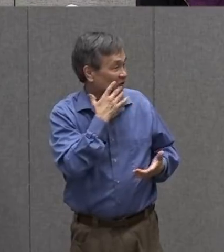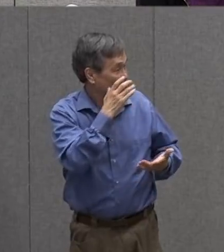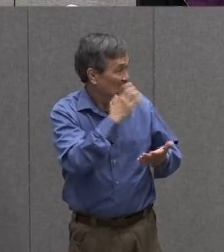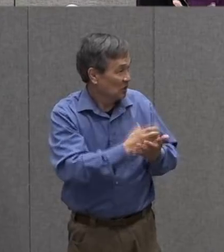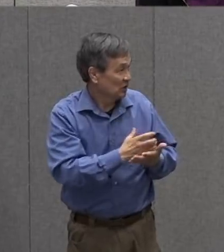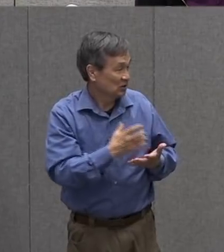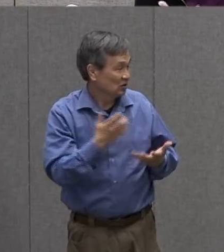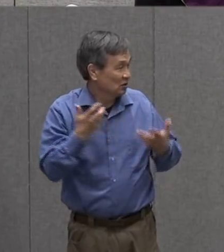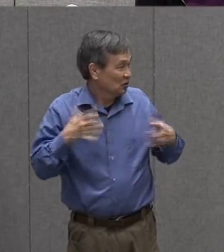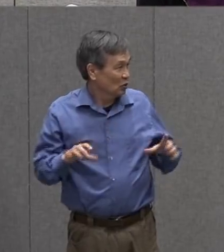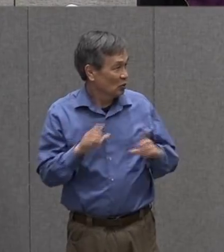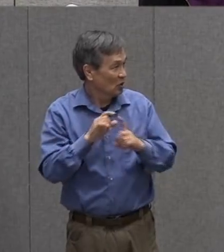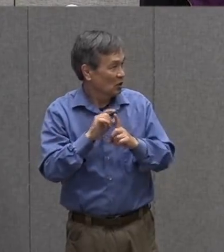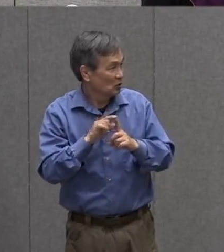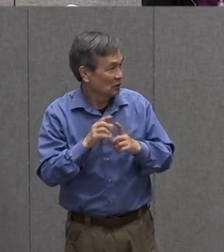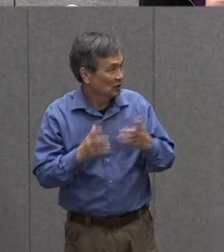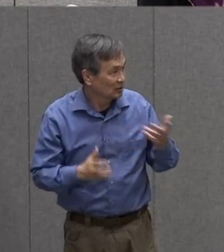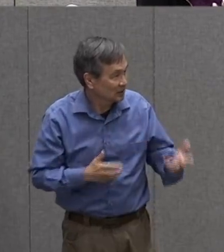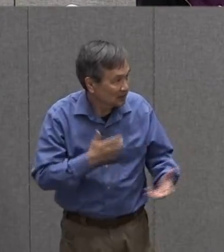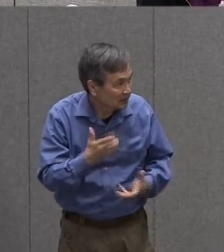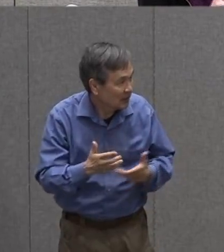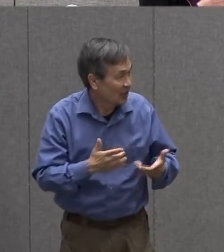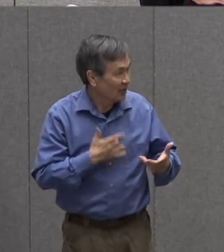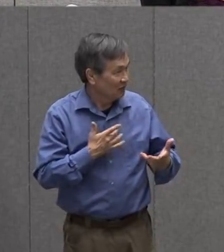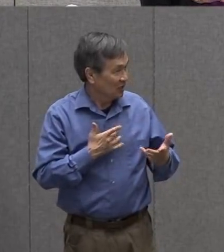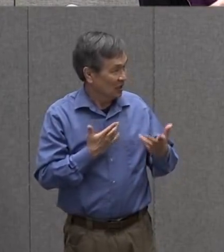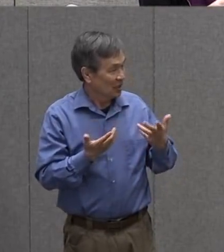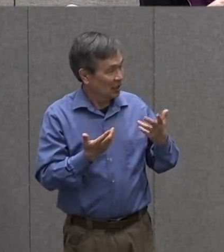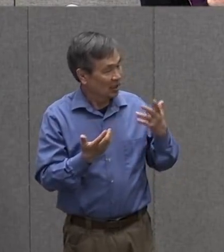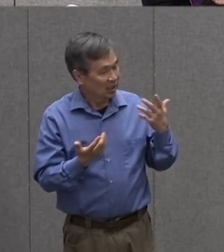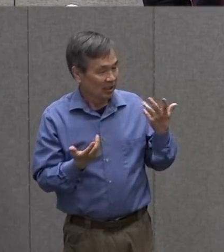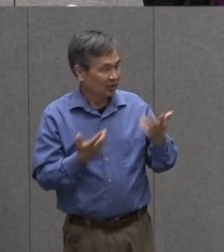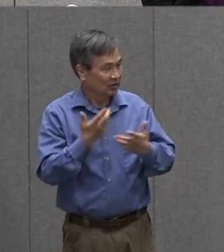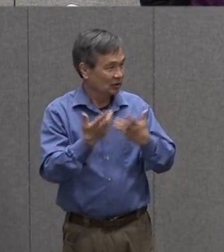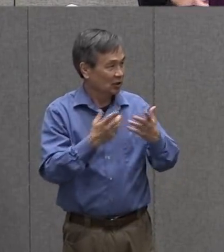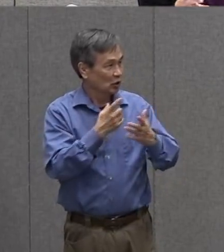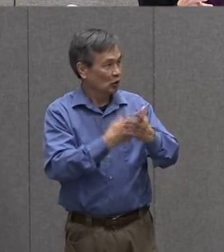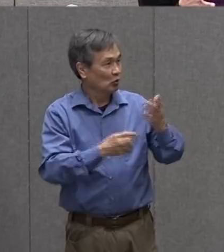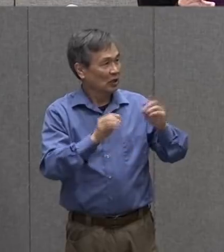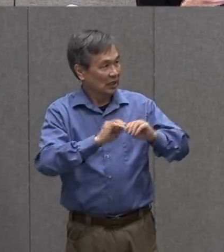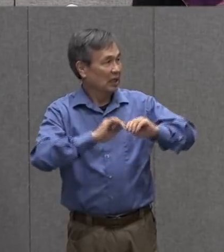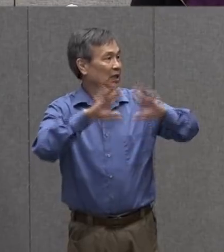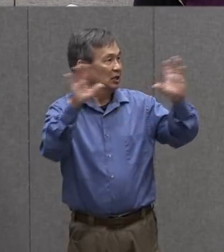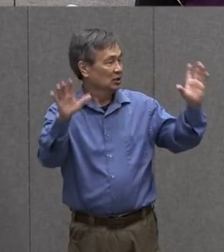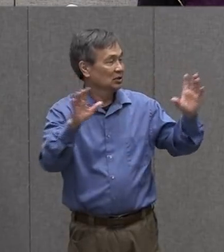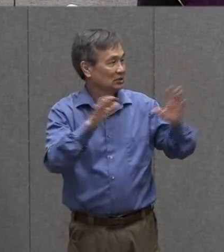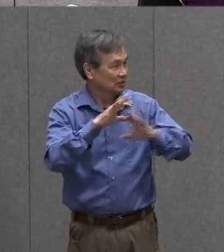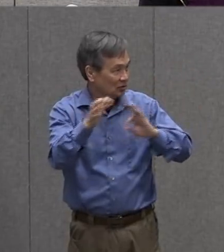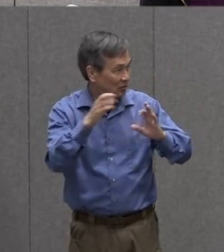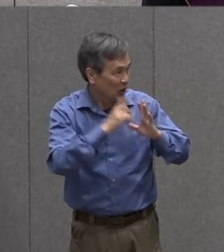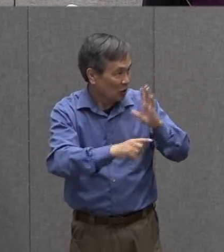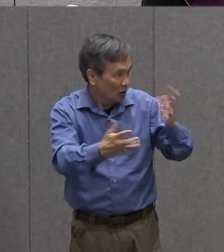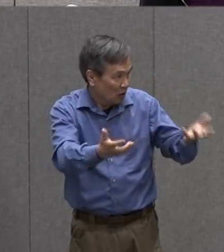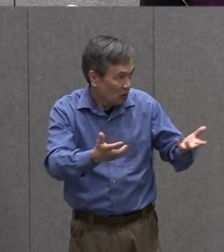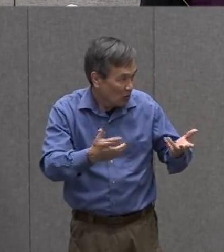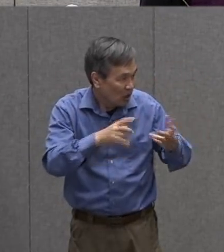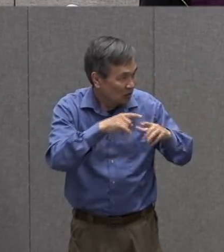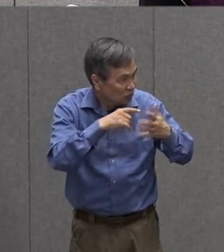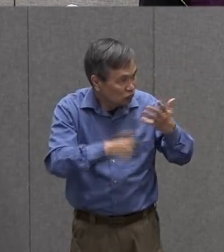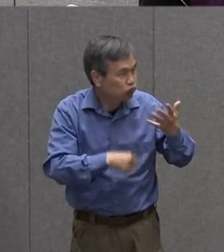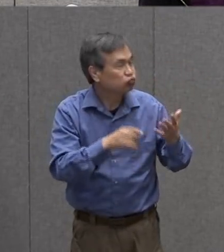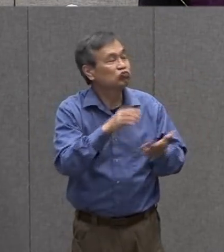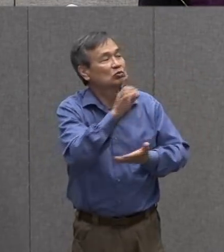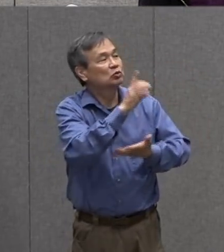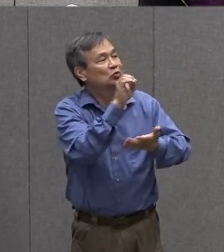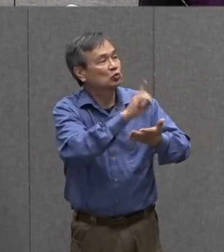can't capture quite what i'm feeling or what the mood is or what what the picture is and so i draw it